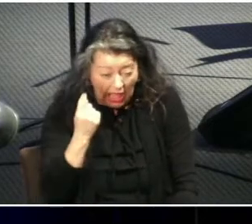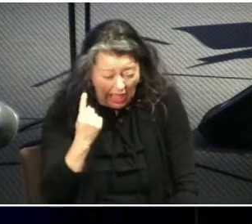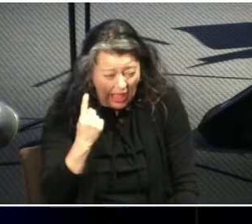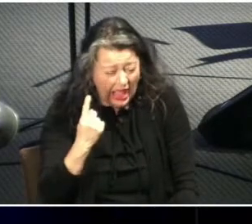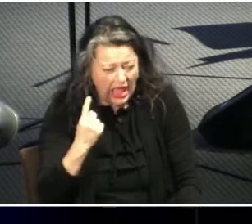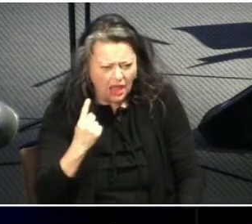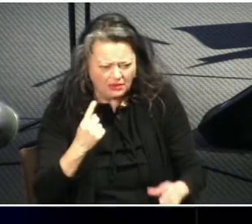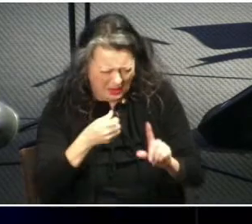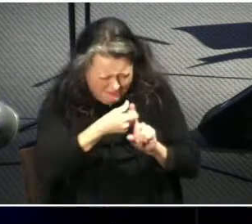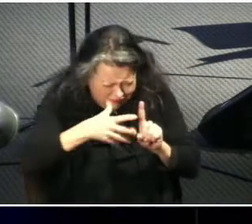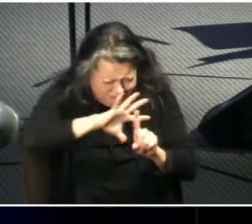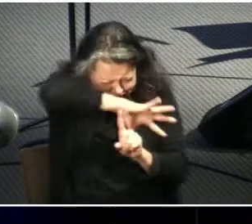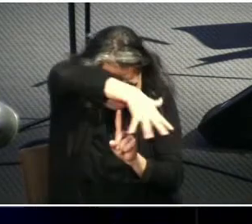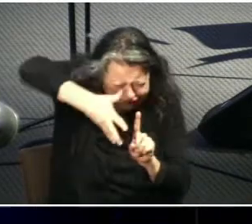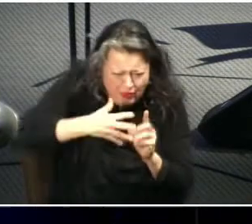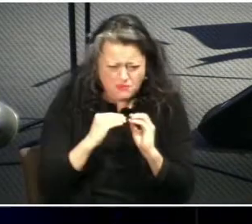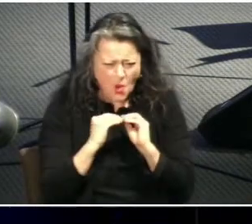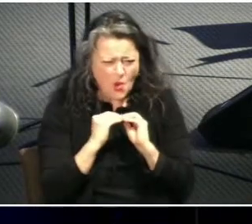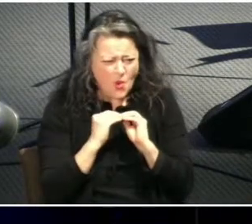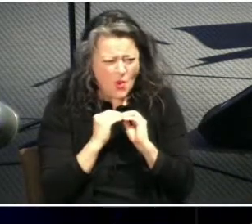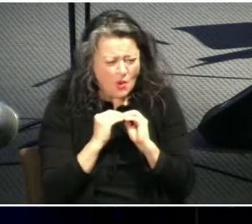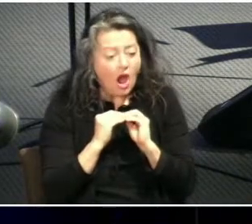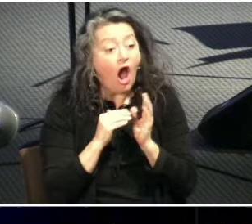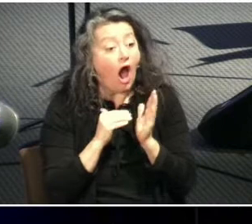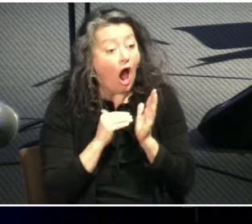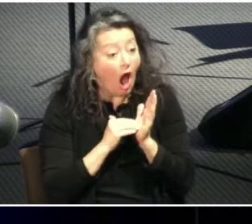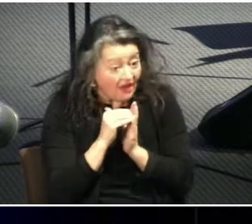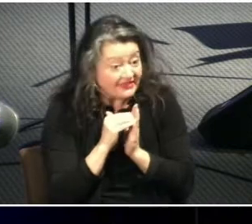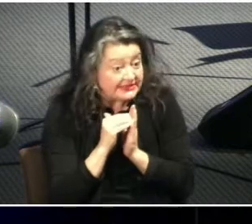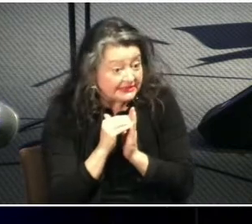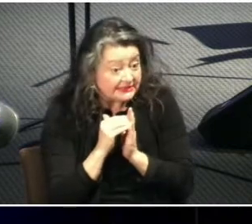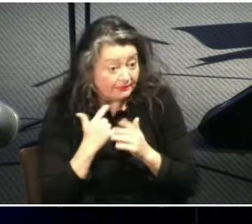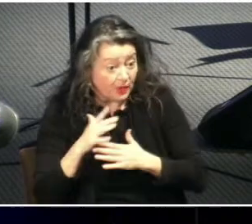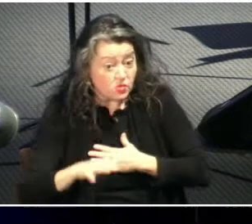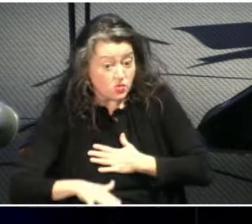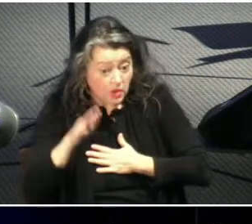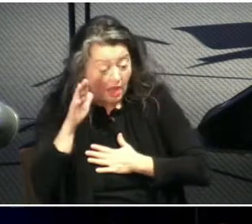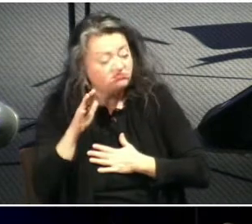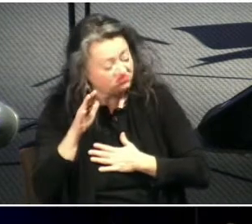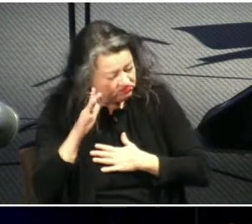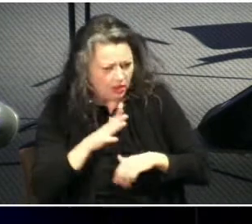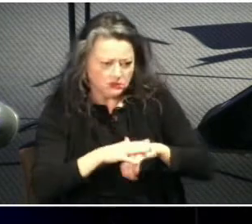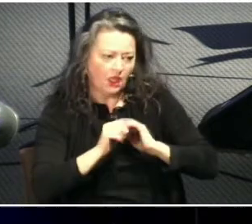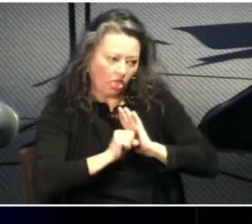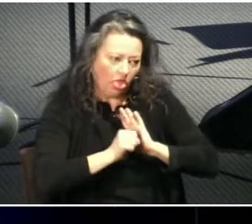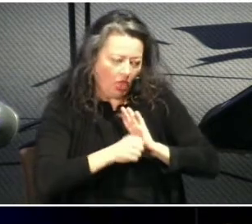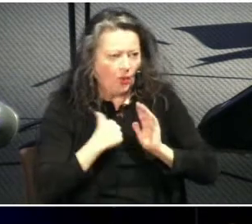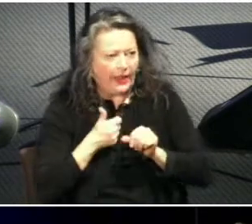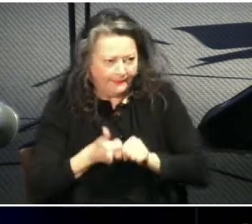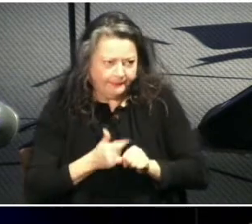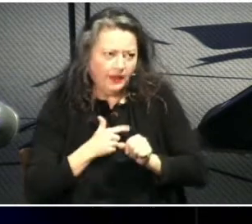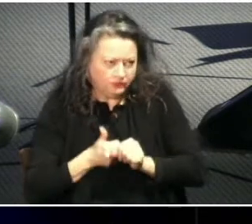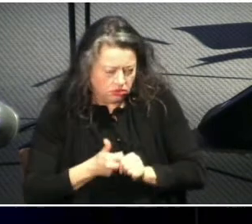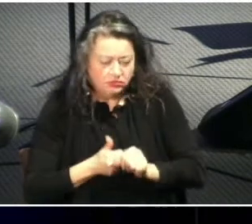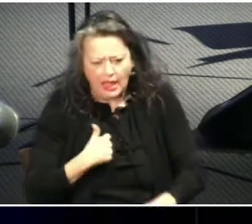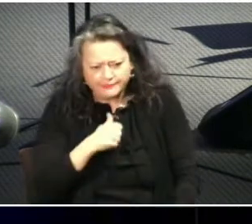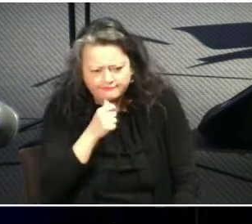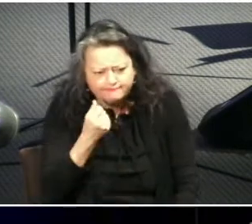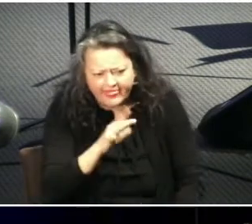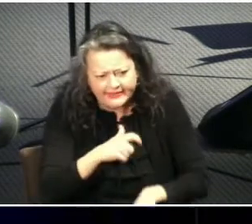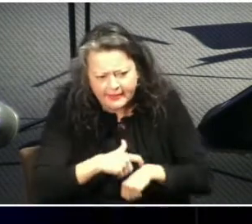mostly focused upon for biblical womanhood were the submission verses and i didn't understand them